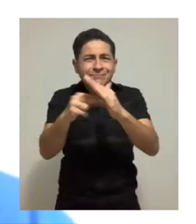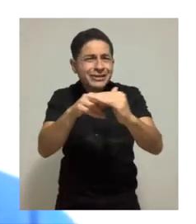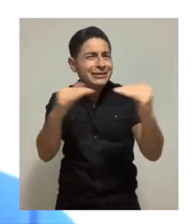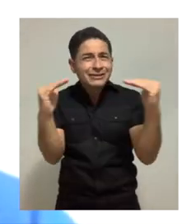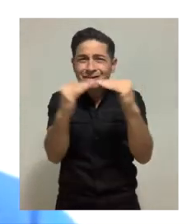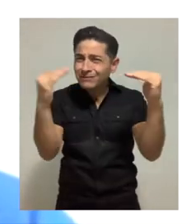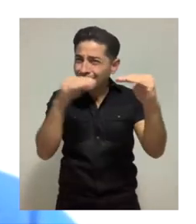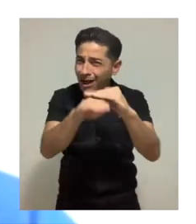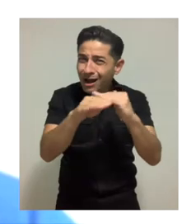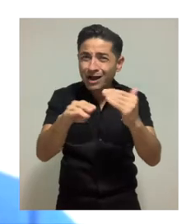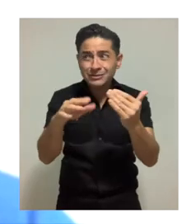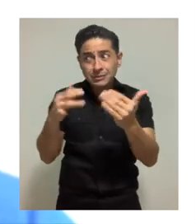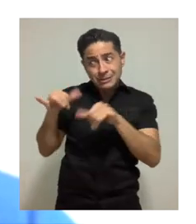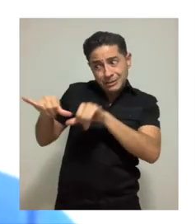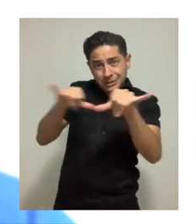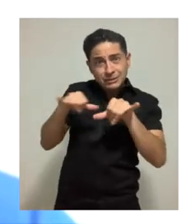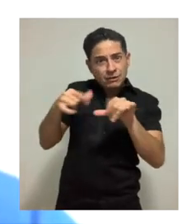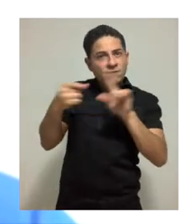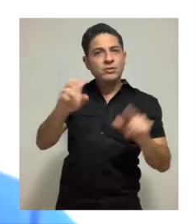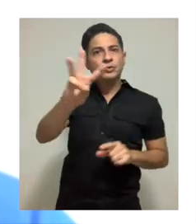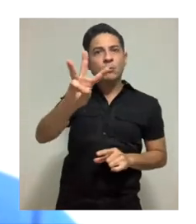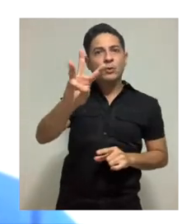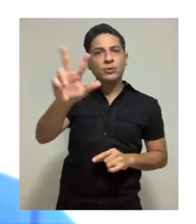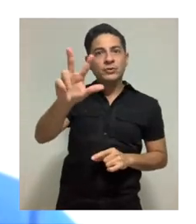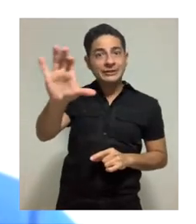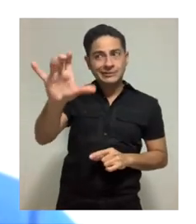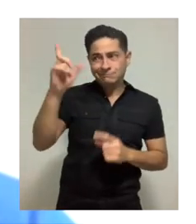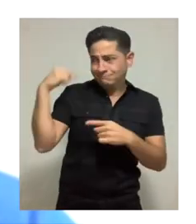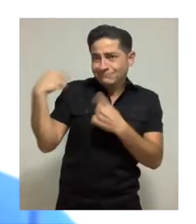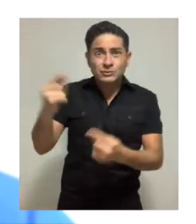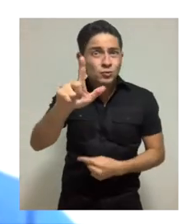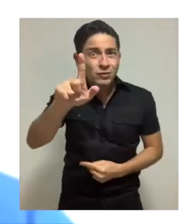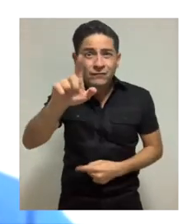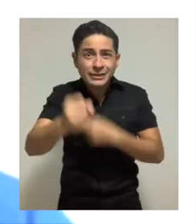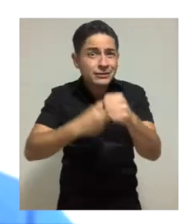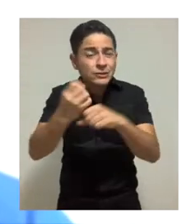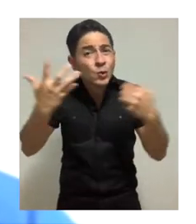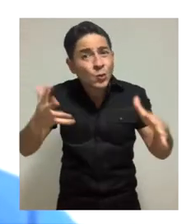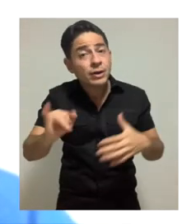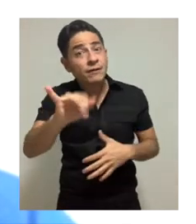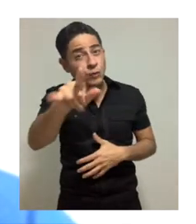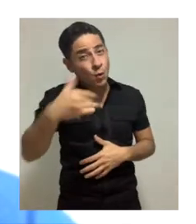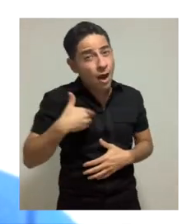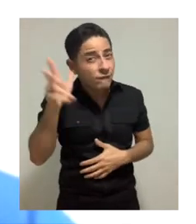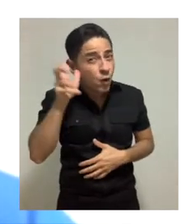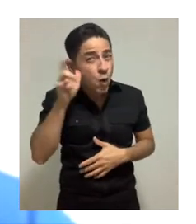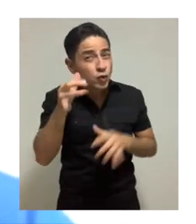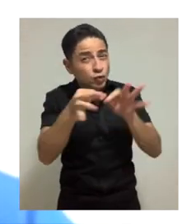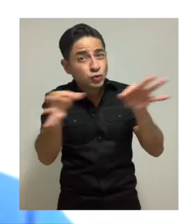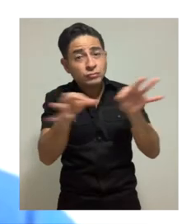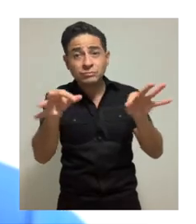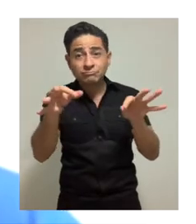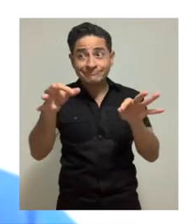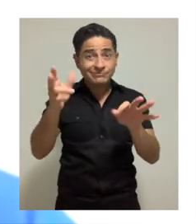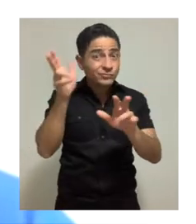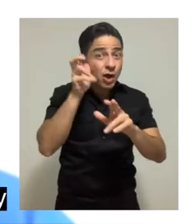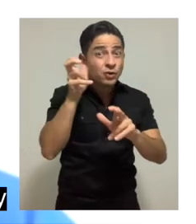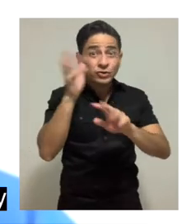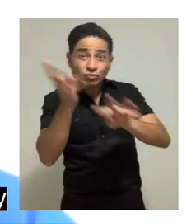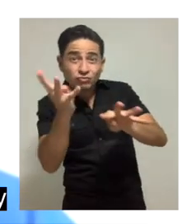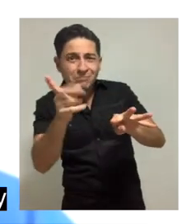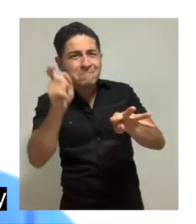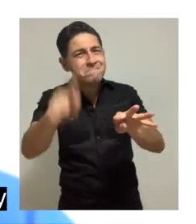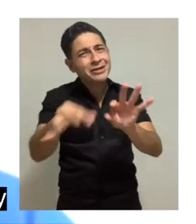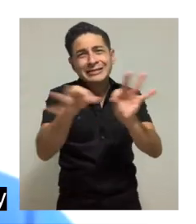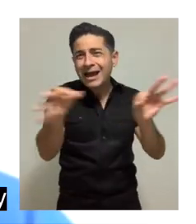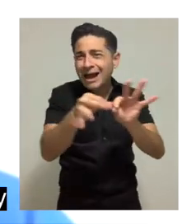means equal access. And we've had standards from the W3C for 21 years. If you have an audio stream, you have to caption